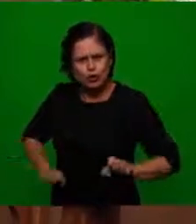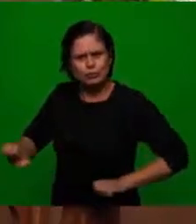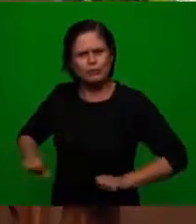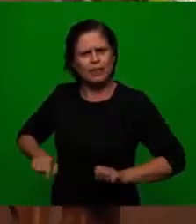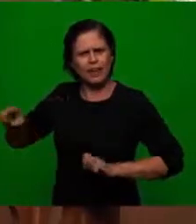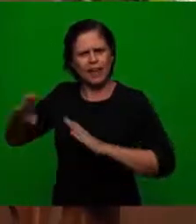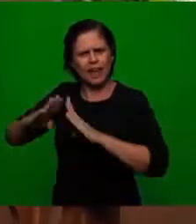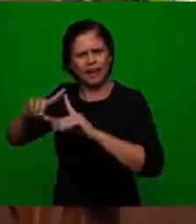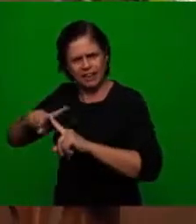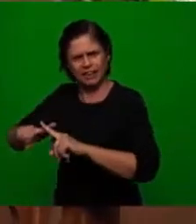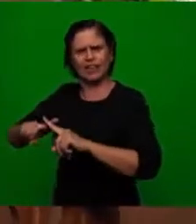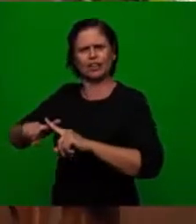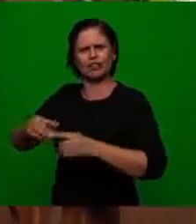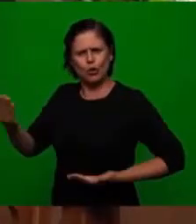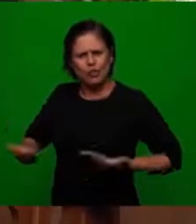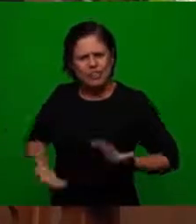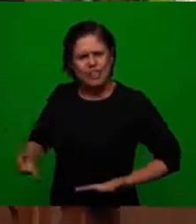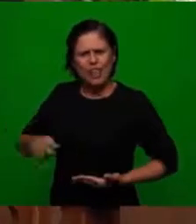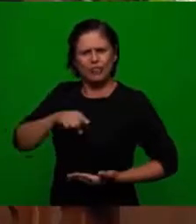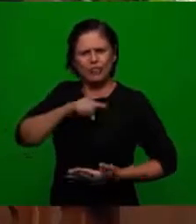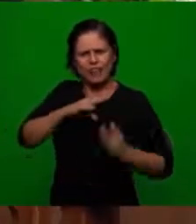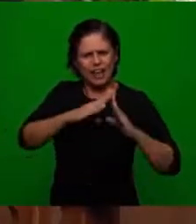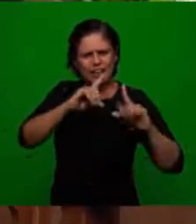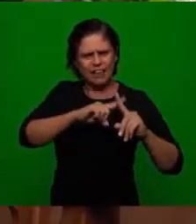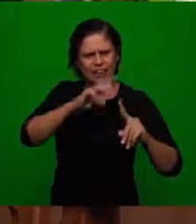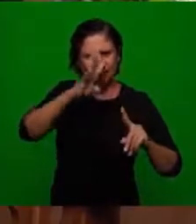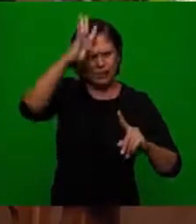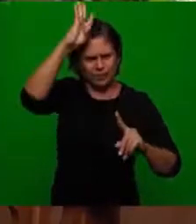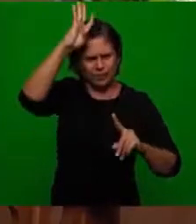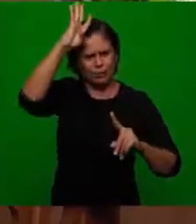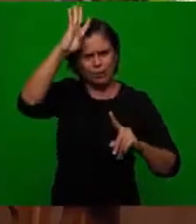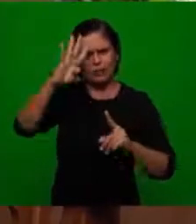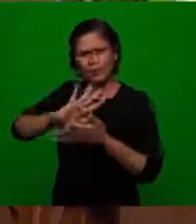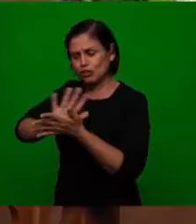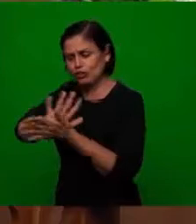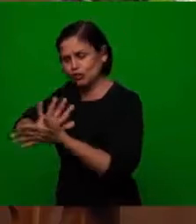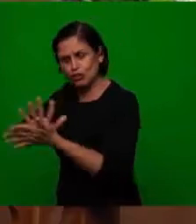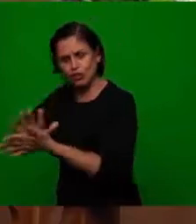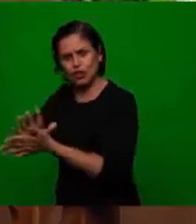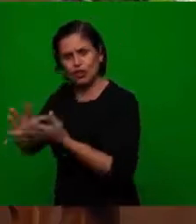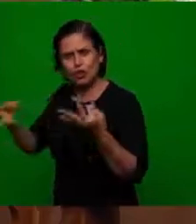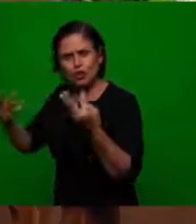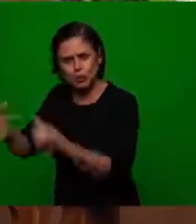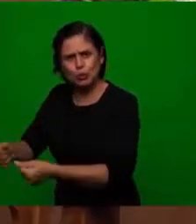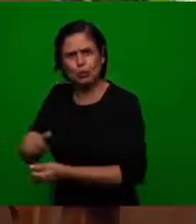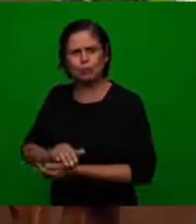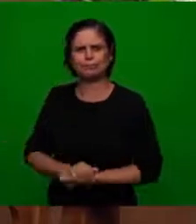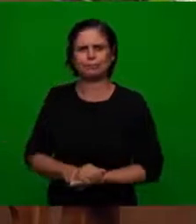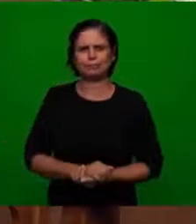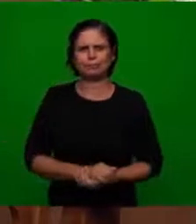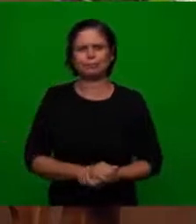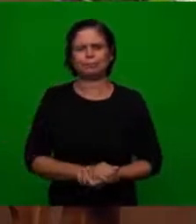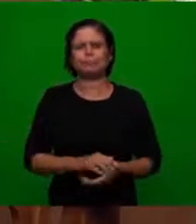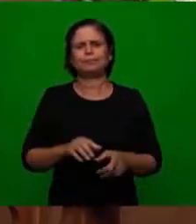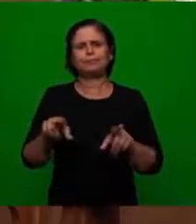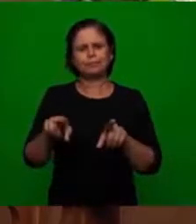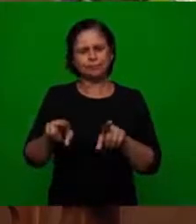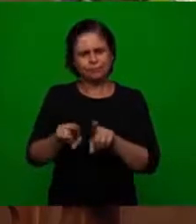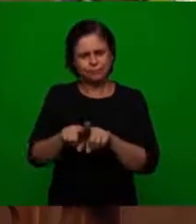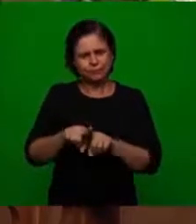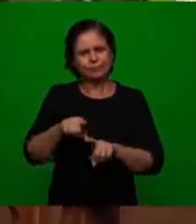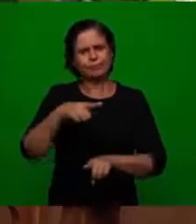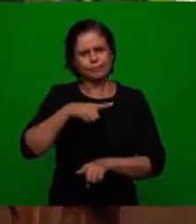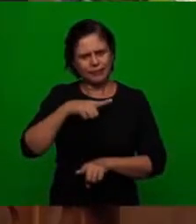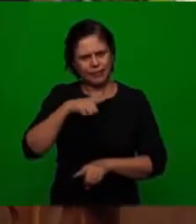of the word of god see the abision the obejances